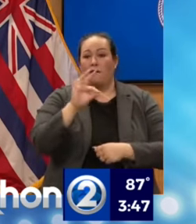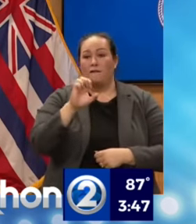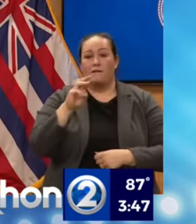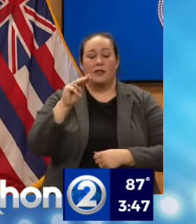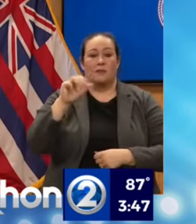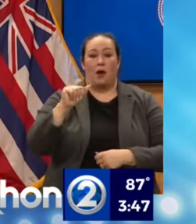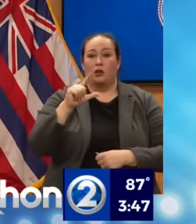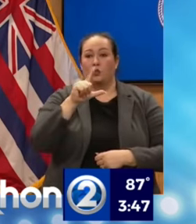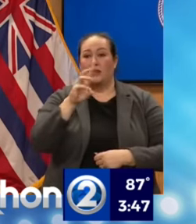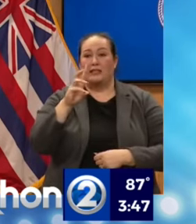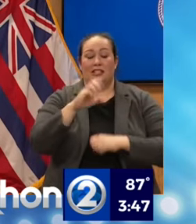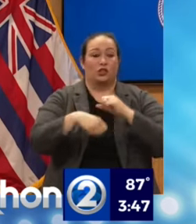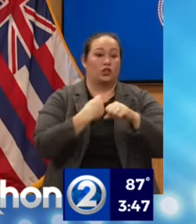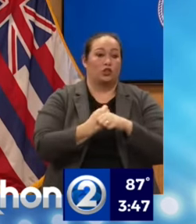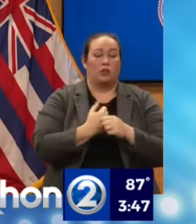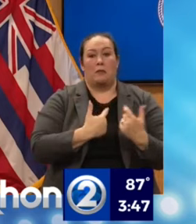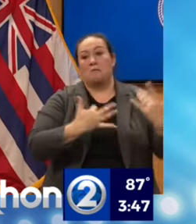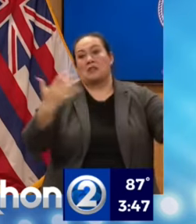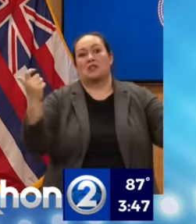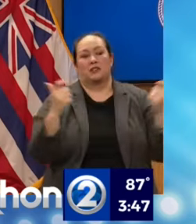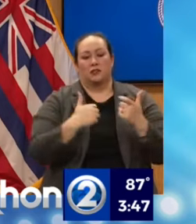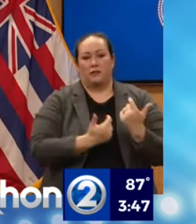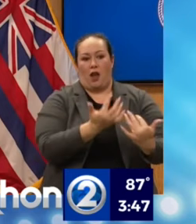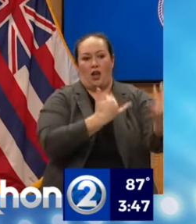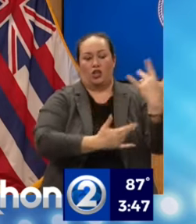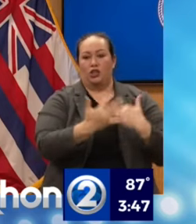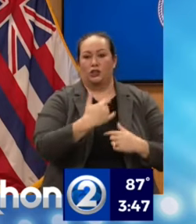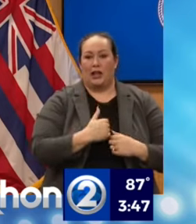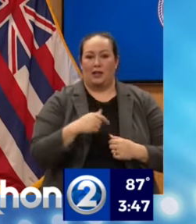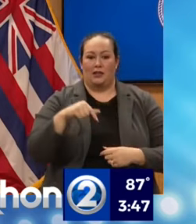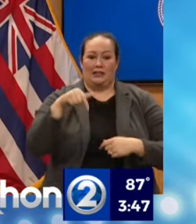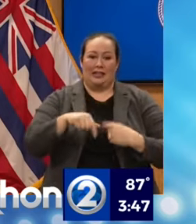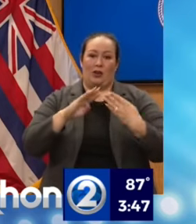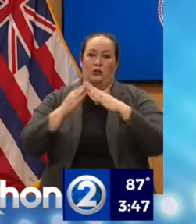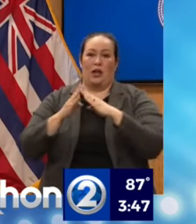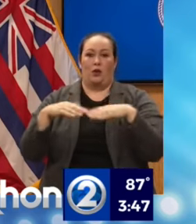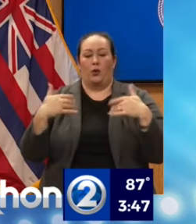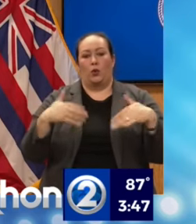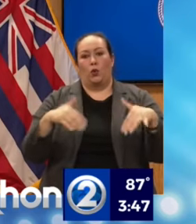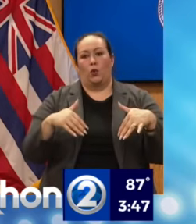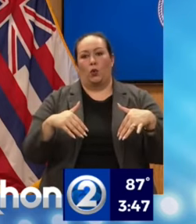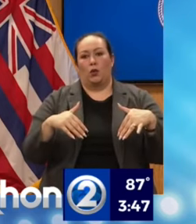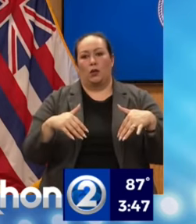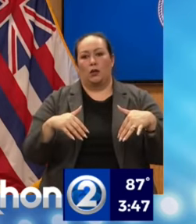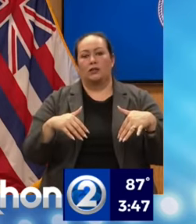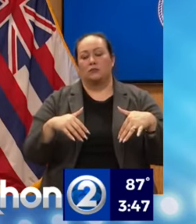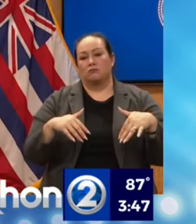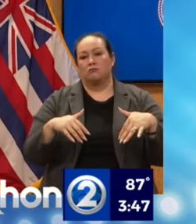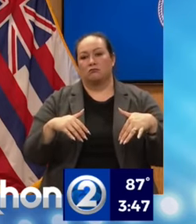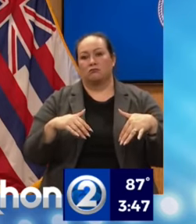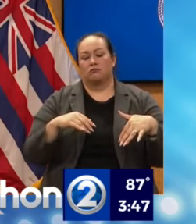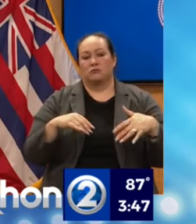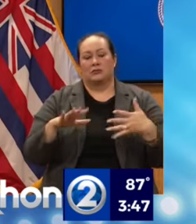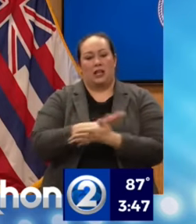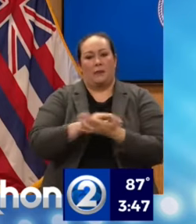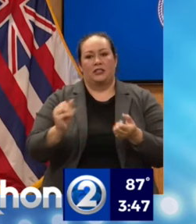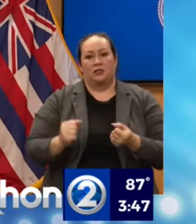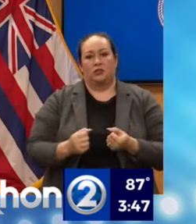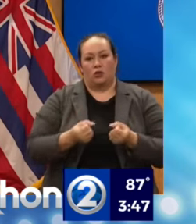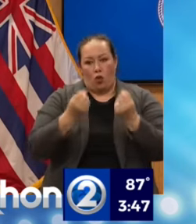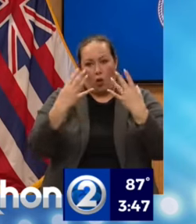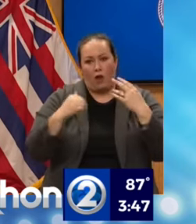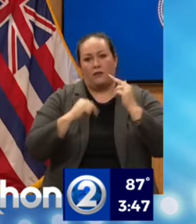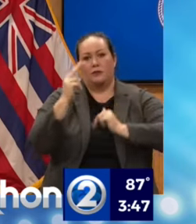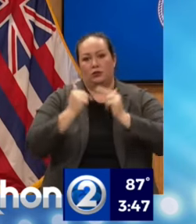I've been to the biggest fires in the country. And the downtown area is significantly damaged and a lot of lost structures